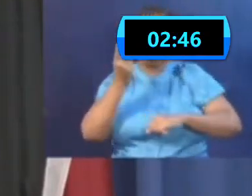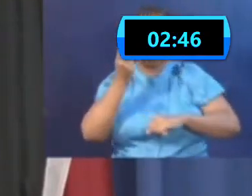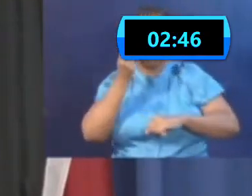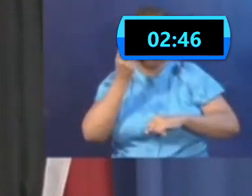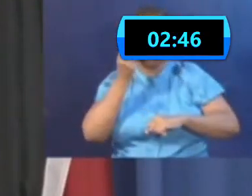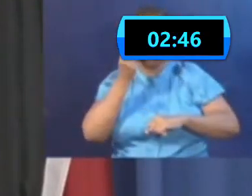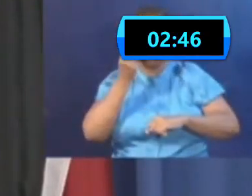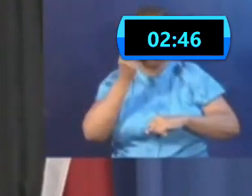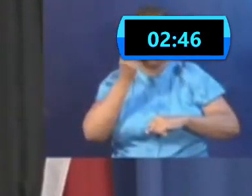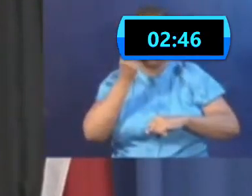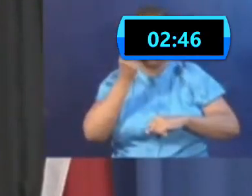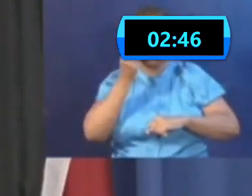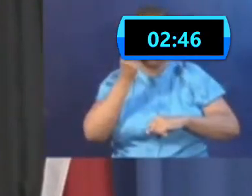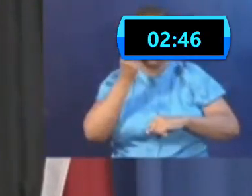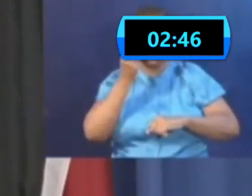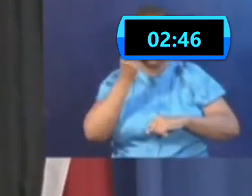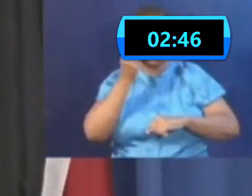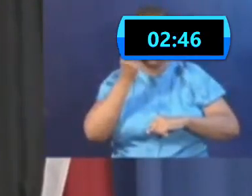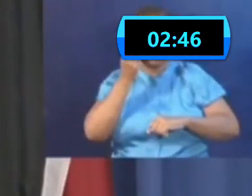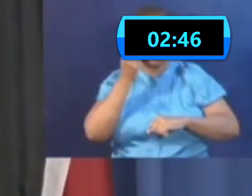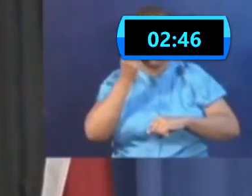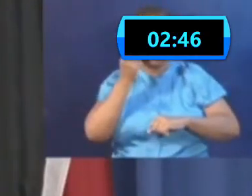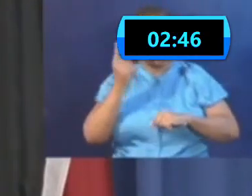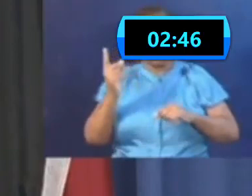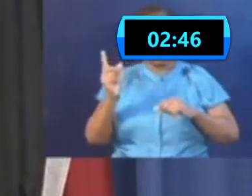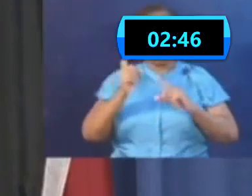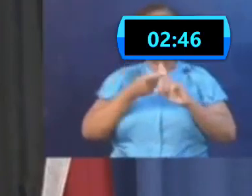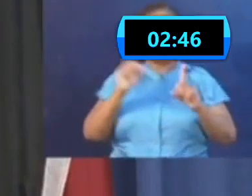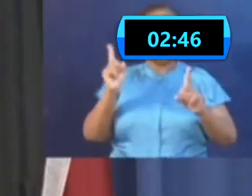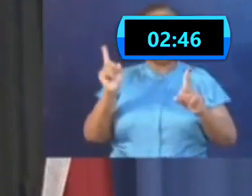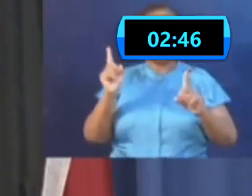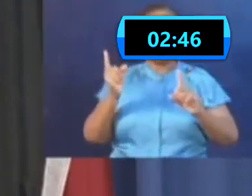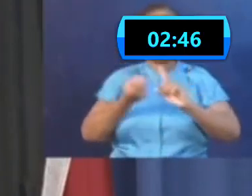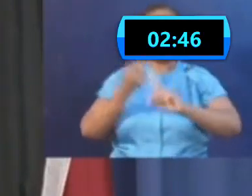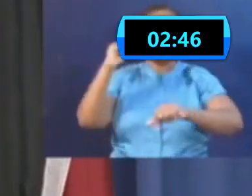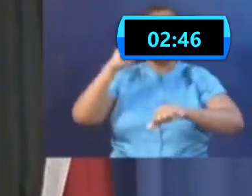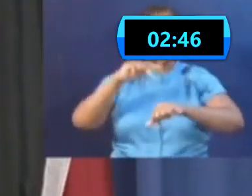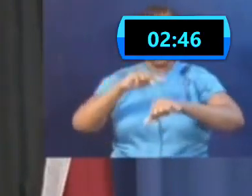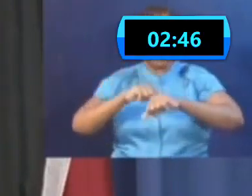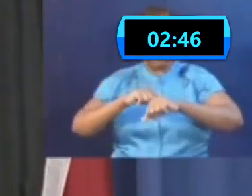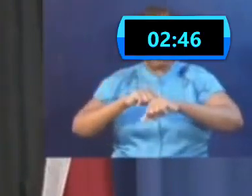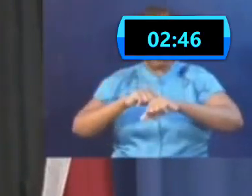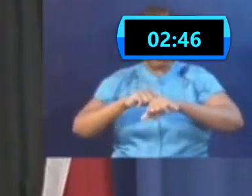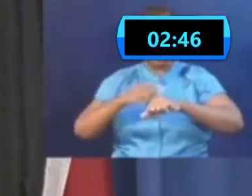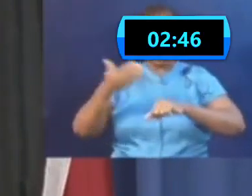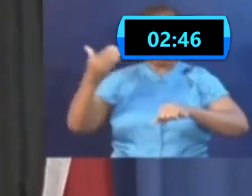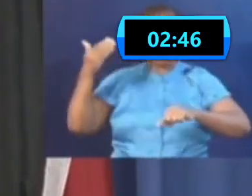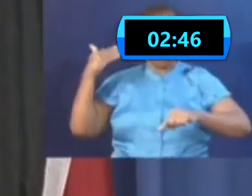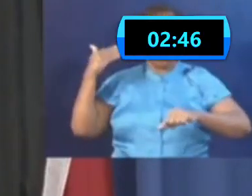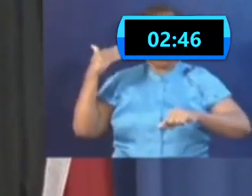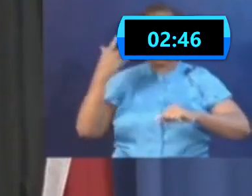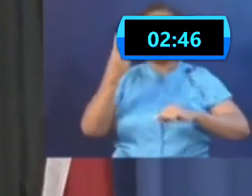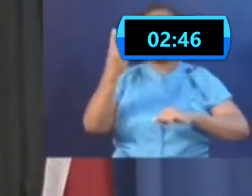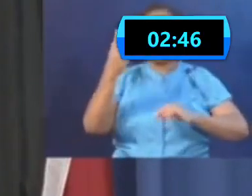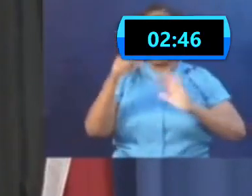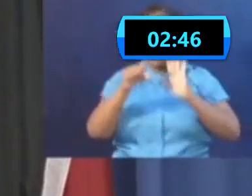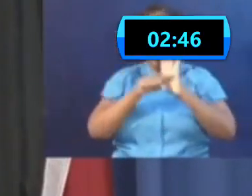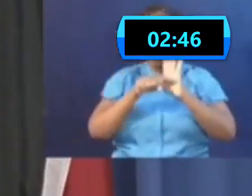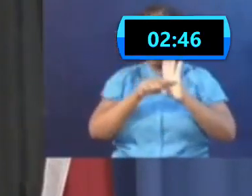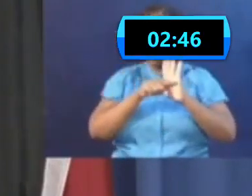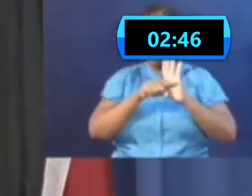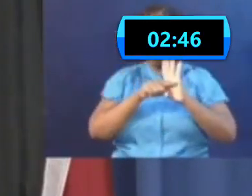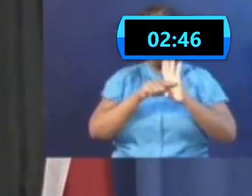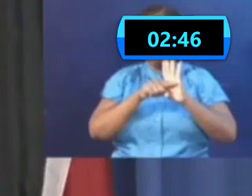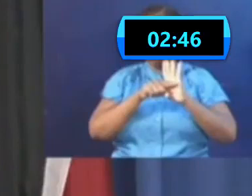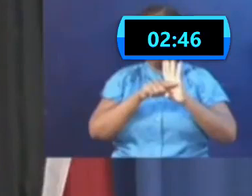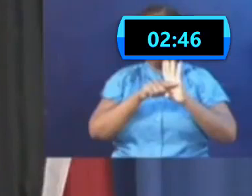in the first wave of our phase one, when we did our discharge criteria, two negatives. What we found when we did the analysis is that the